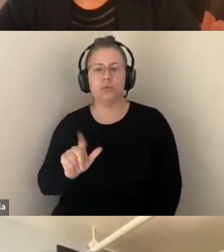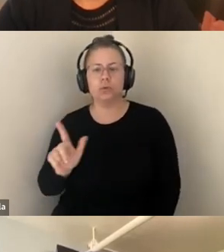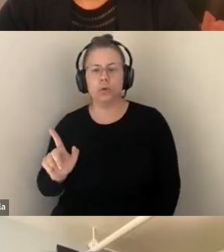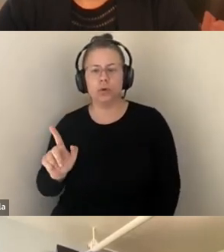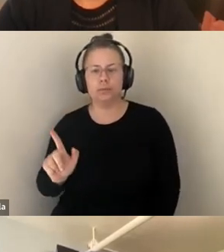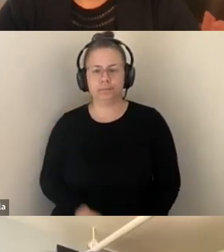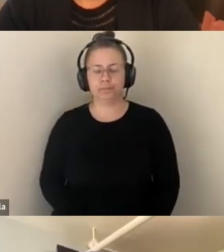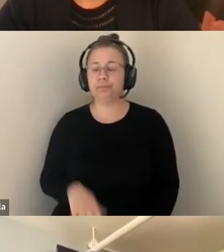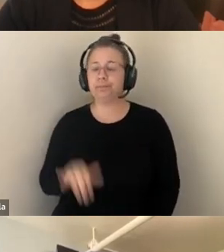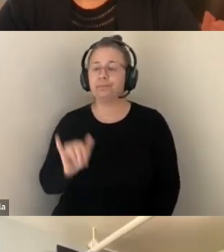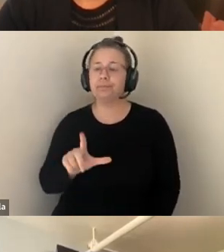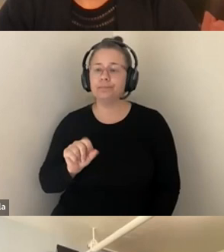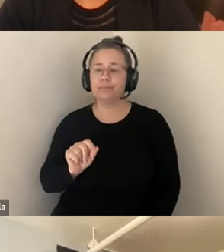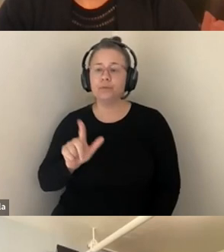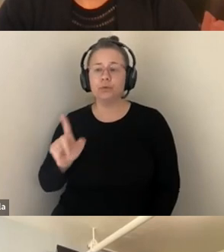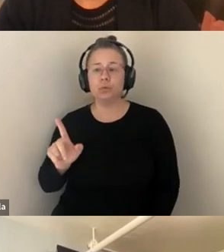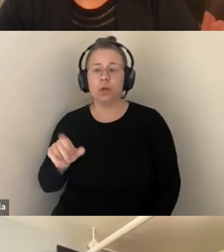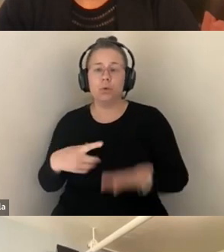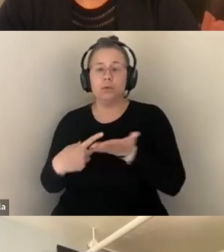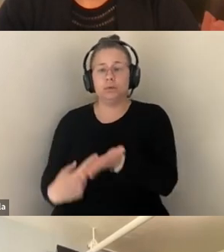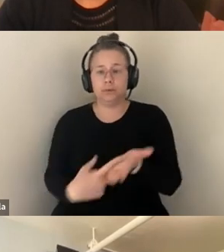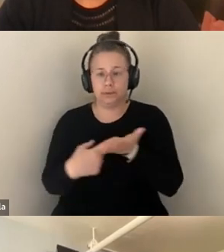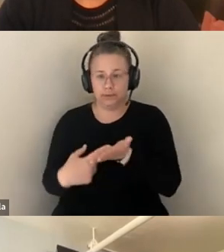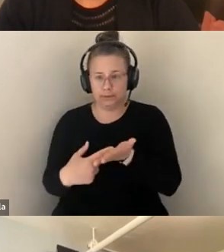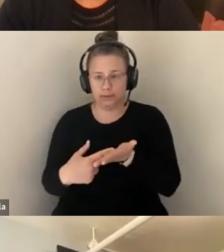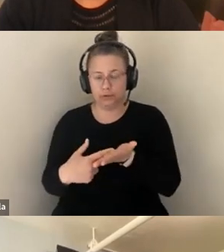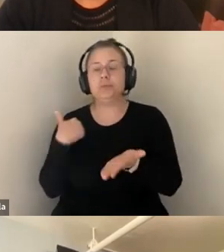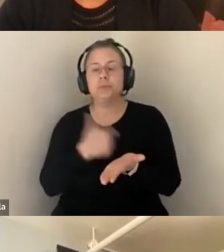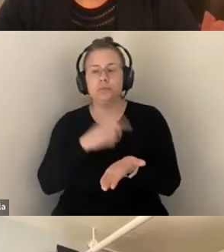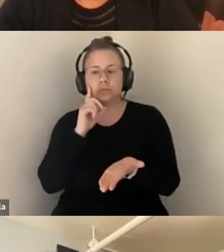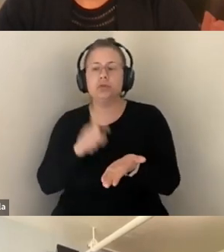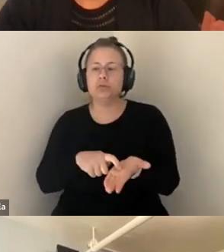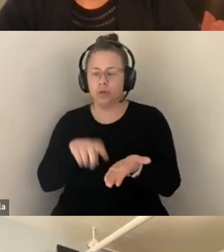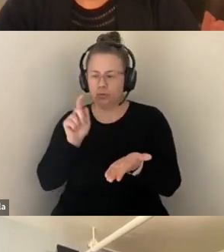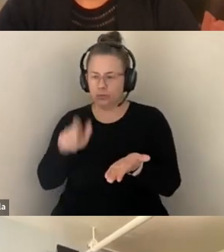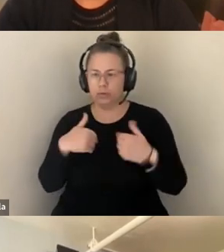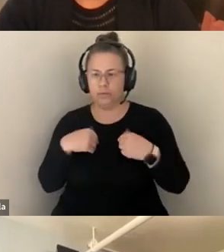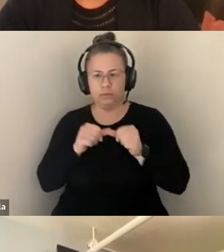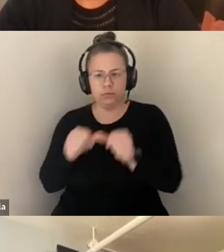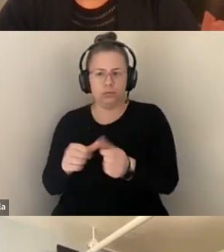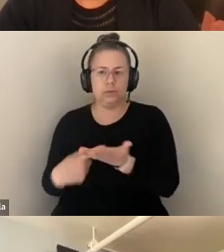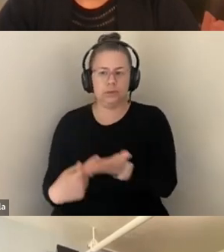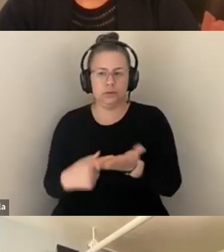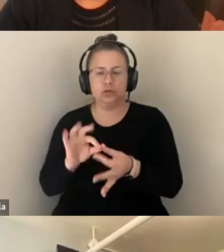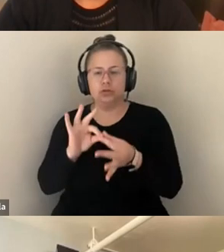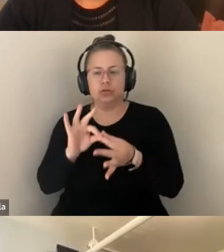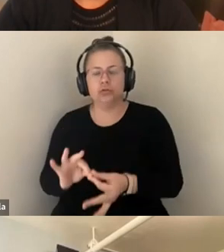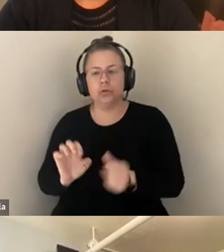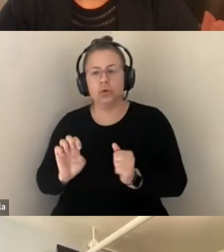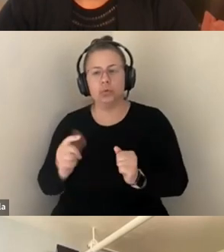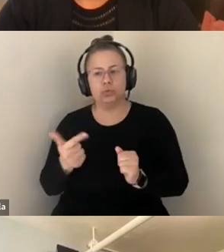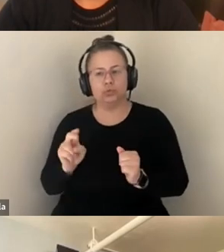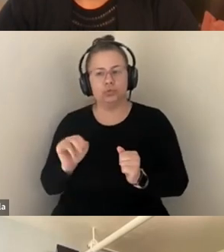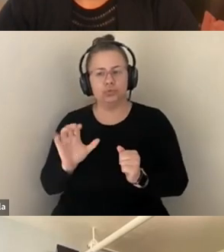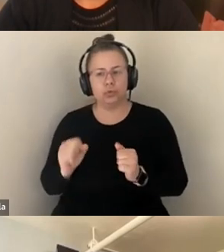ILLUSTRATED THE NEED FOR FURTHER DISCUSSIONS ABOUT RAPIDLY ADVANCING GENOMIC TECHNOLOGIES AND THE CONCERNS THAT THEY RAISE RELATED TO THE